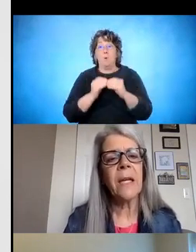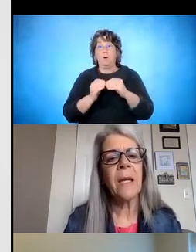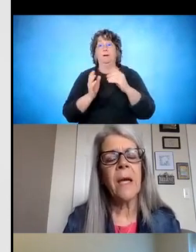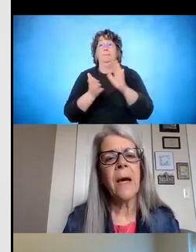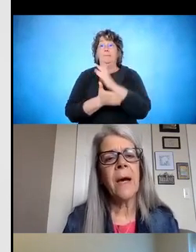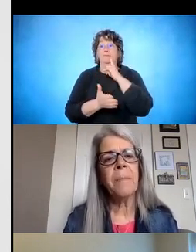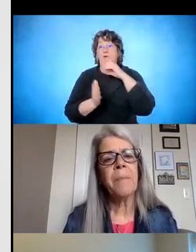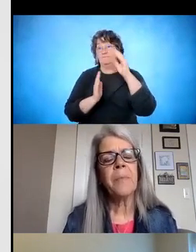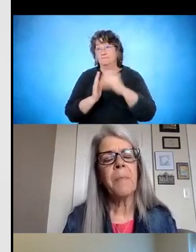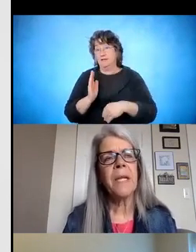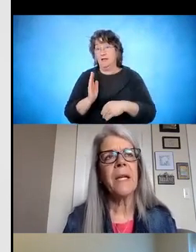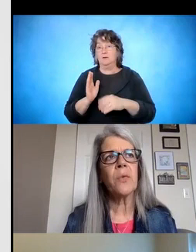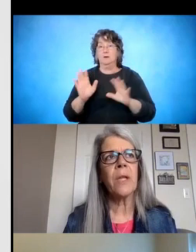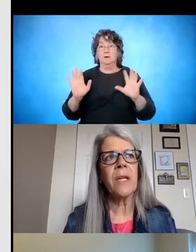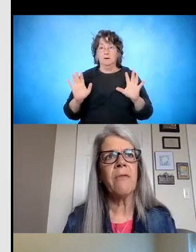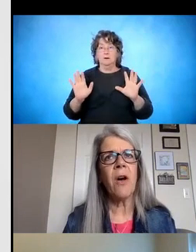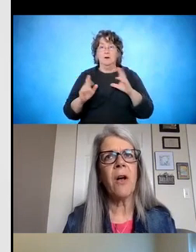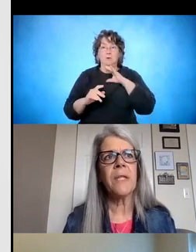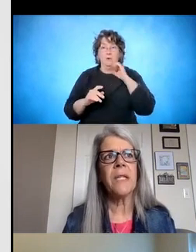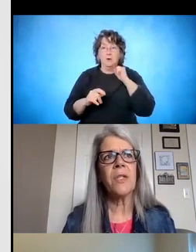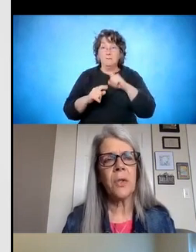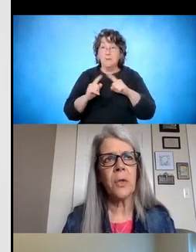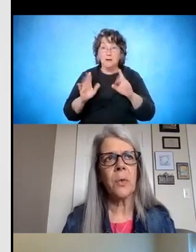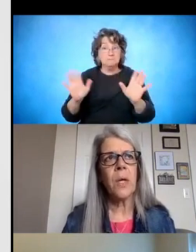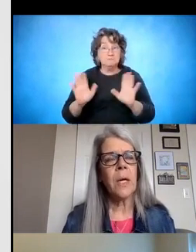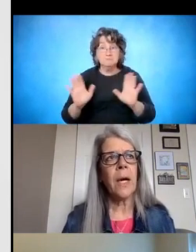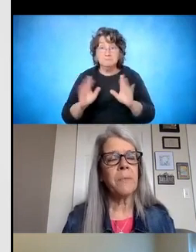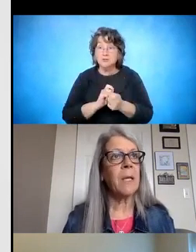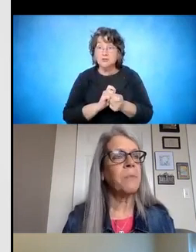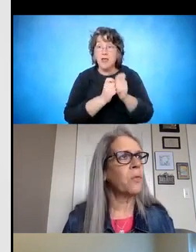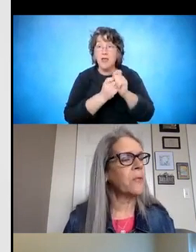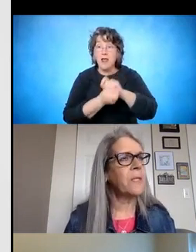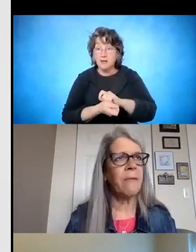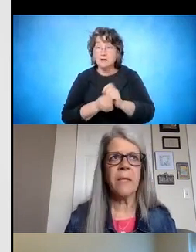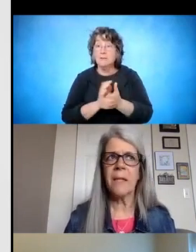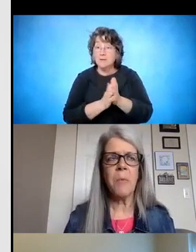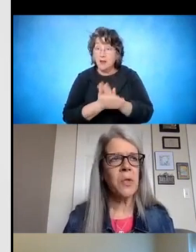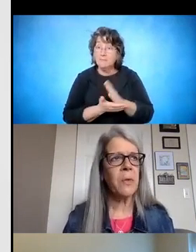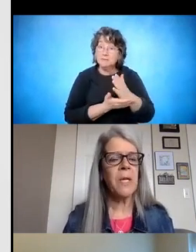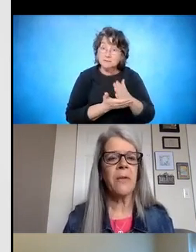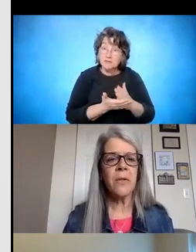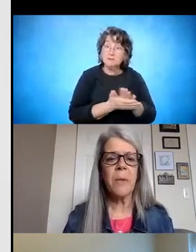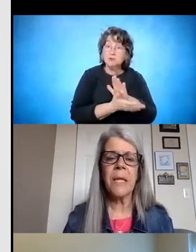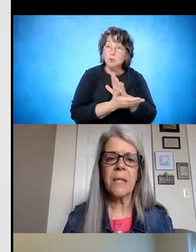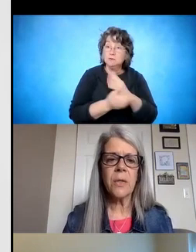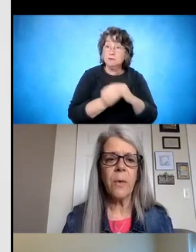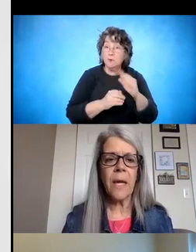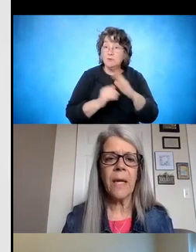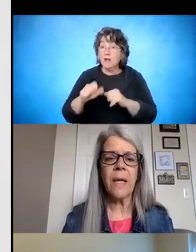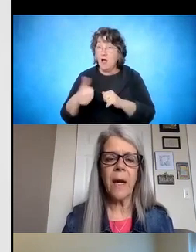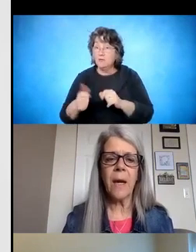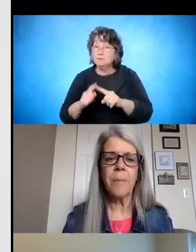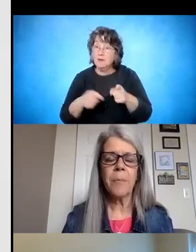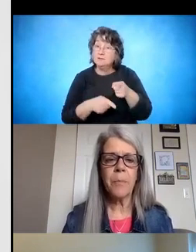of thing. But it has really evolved into some schools, definitely more so than others, but into